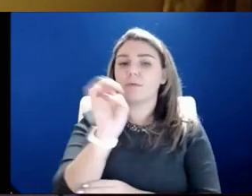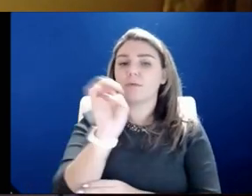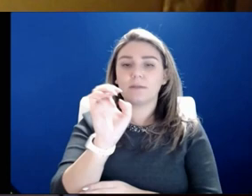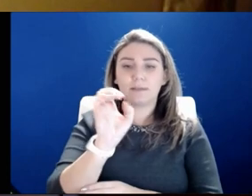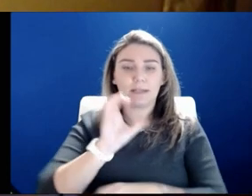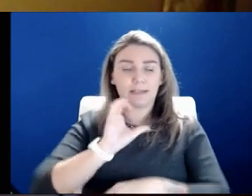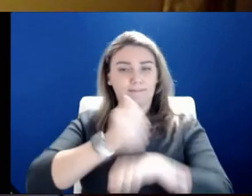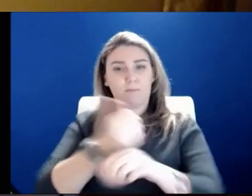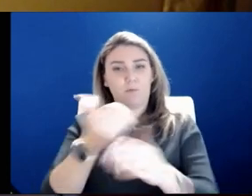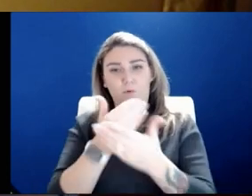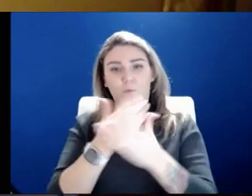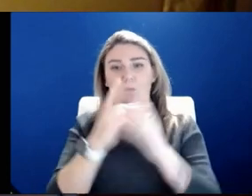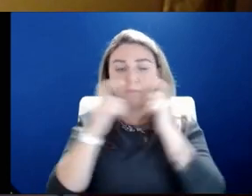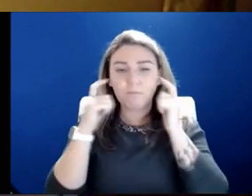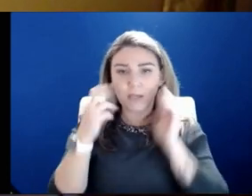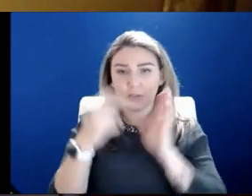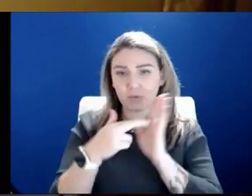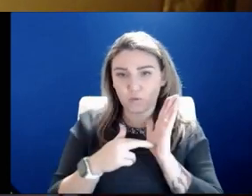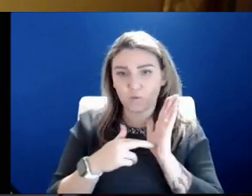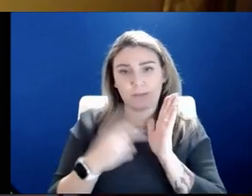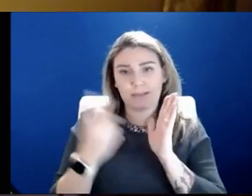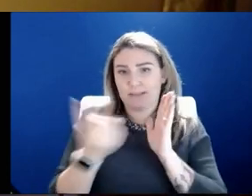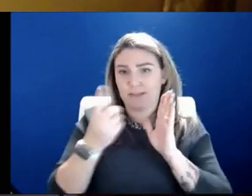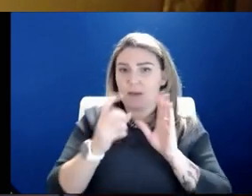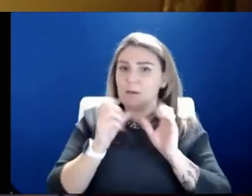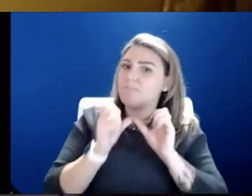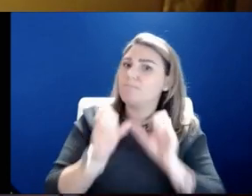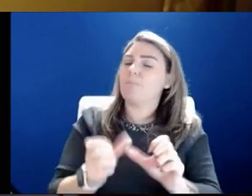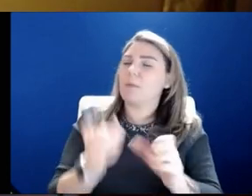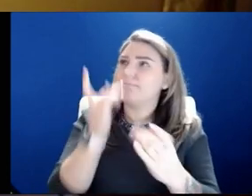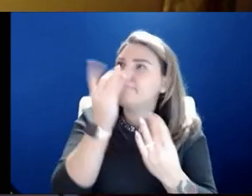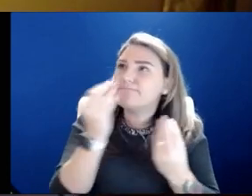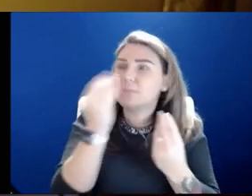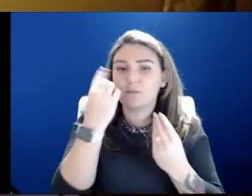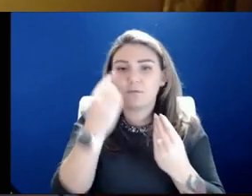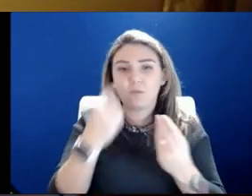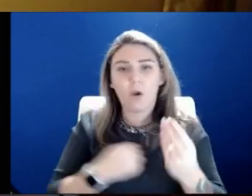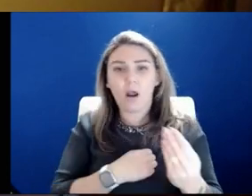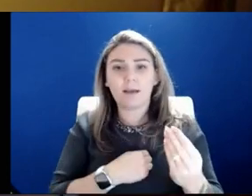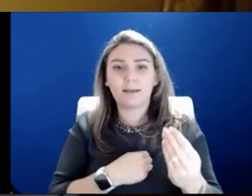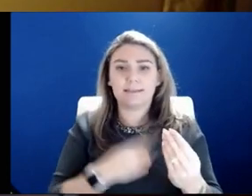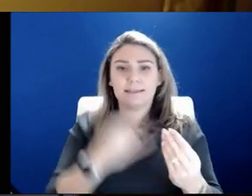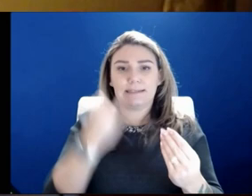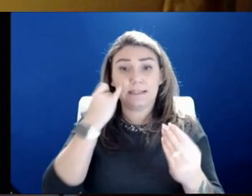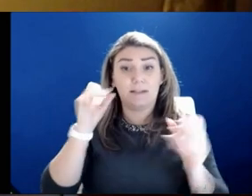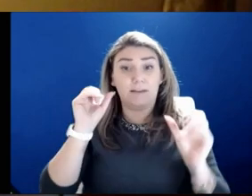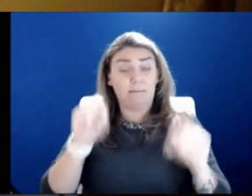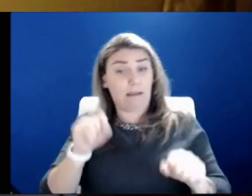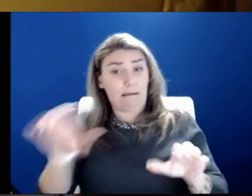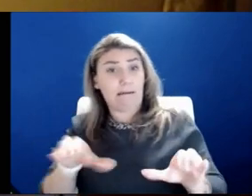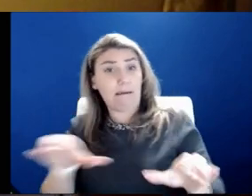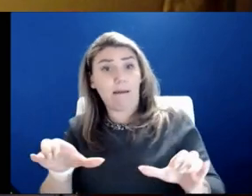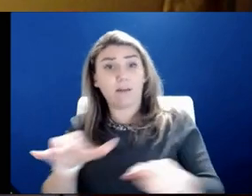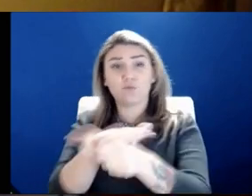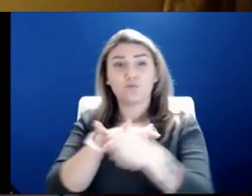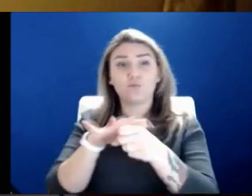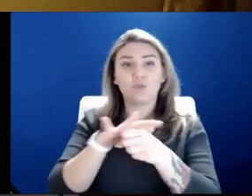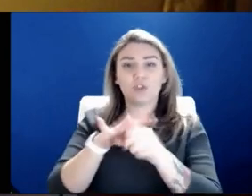on. It is something that continues to be a consideration for us, particularly if we can act once again as a regional group.